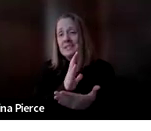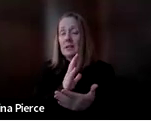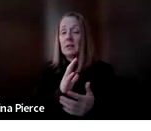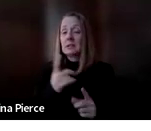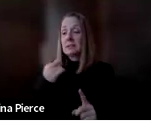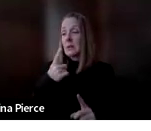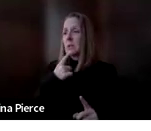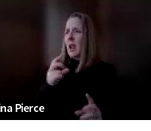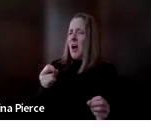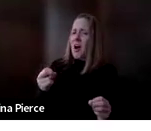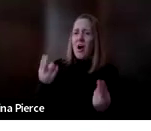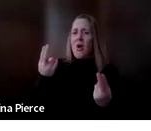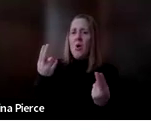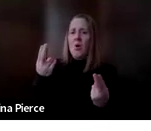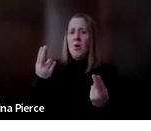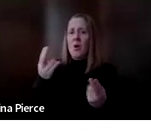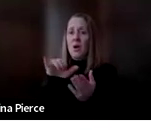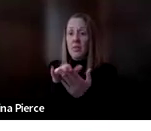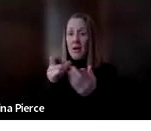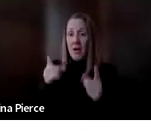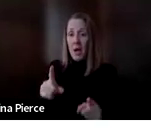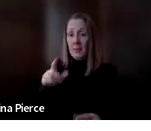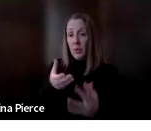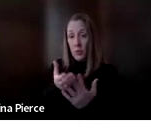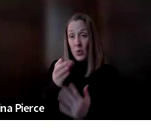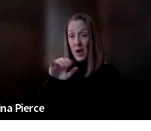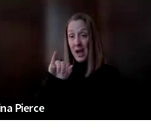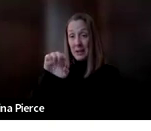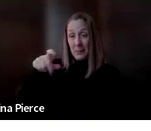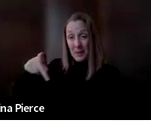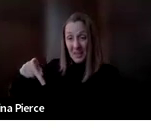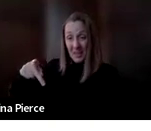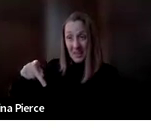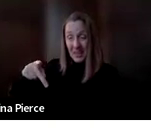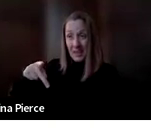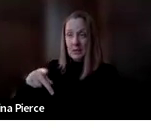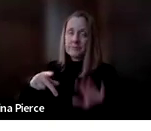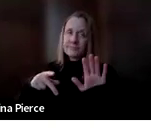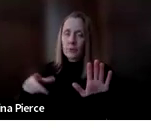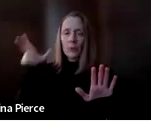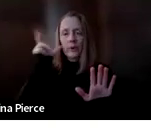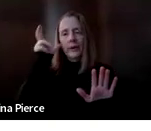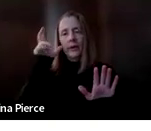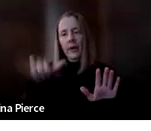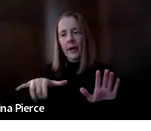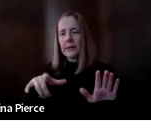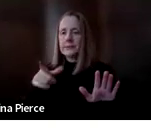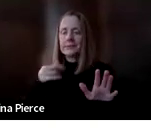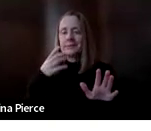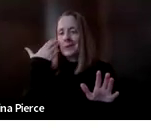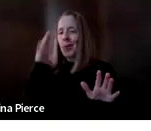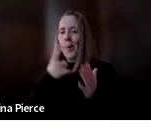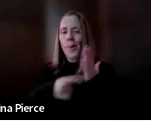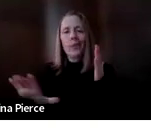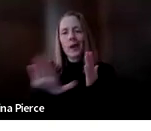oh does this happen through an IEP and that's a question that we hear across the state that people don't know what their